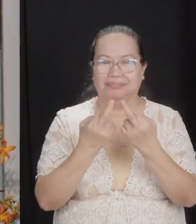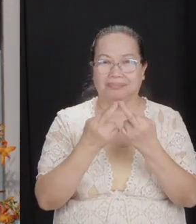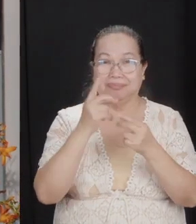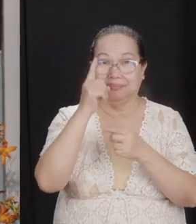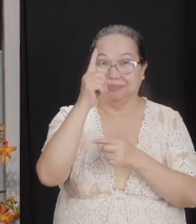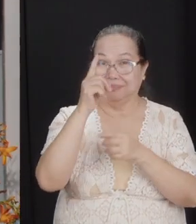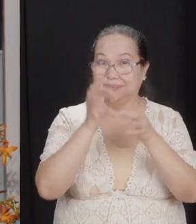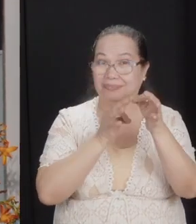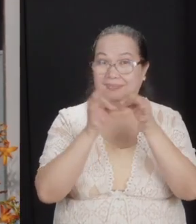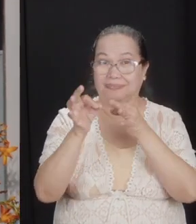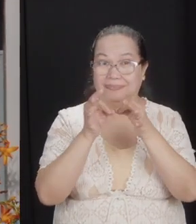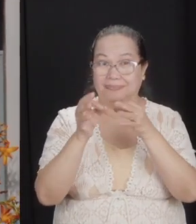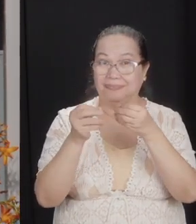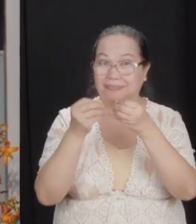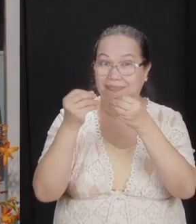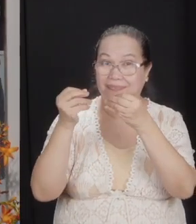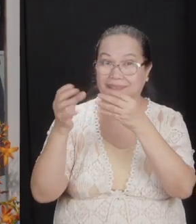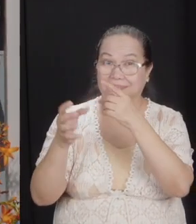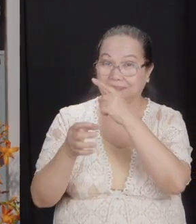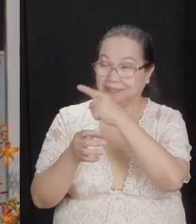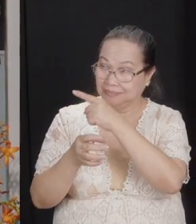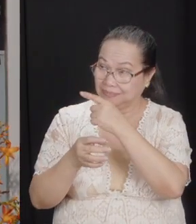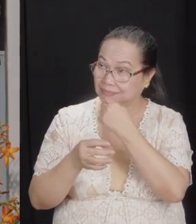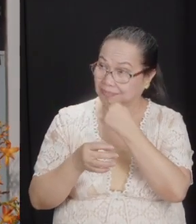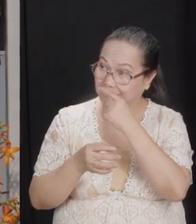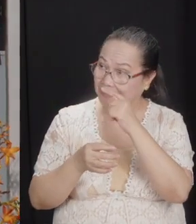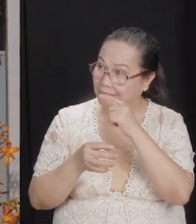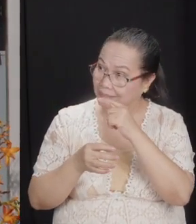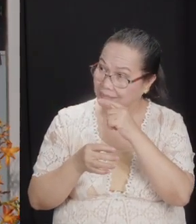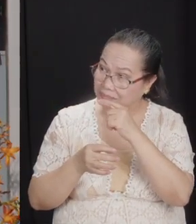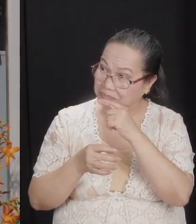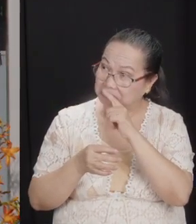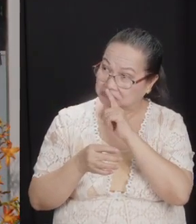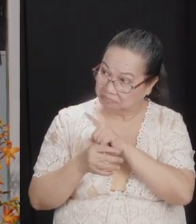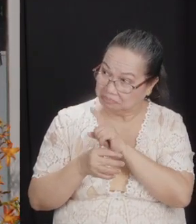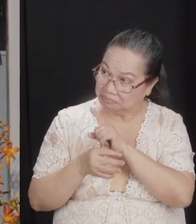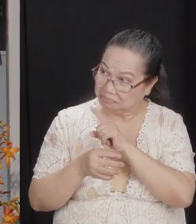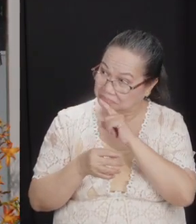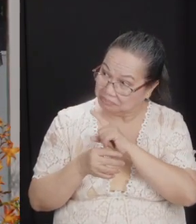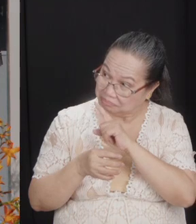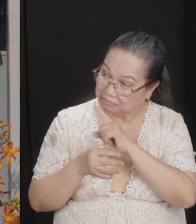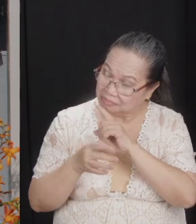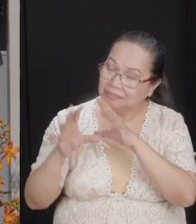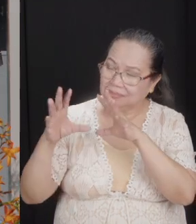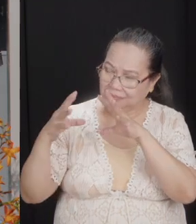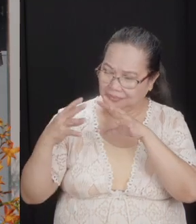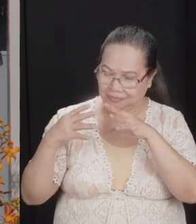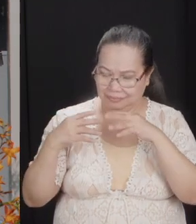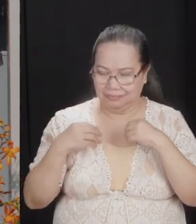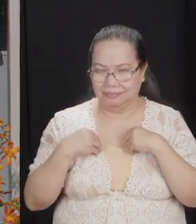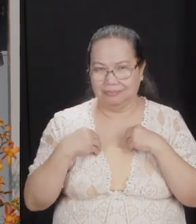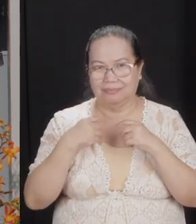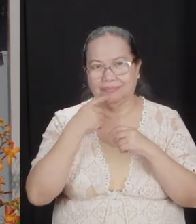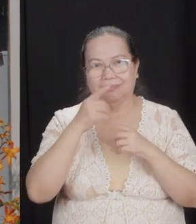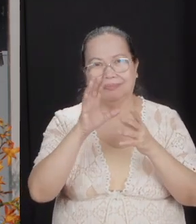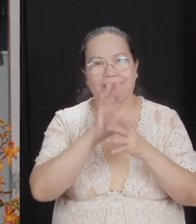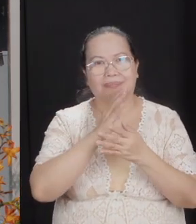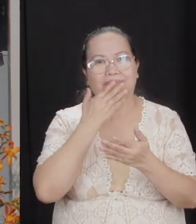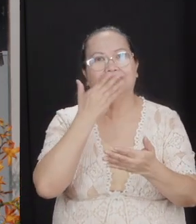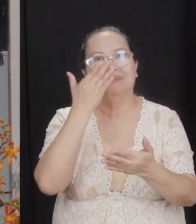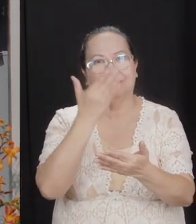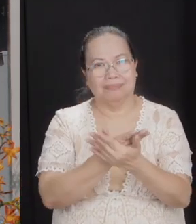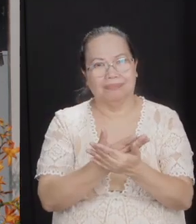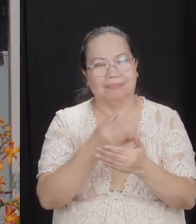explains, give them the benefit of the doubt, verse 30 says, after they explained, it says here, it was good